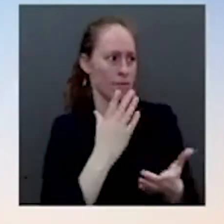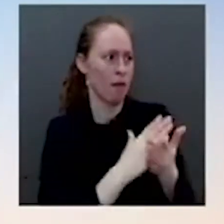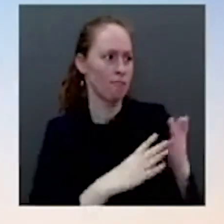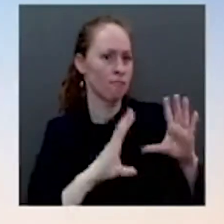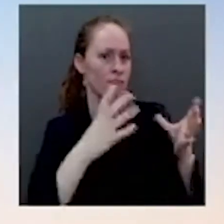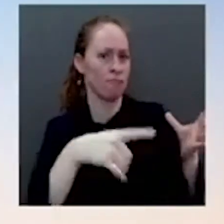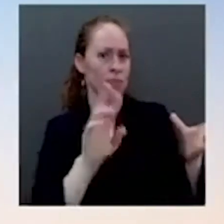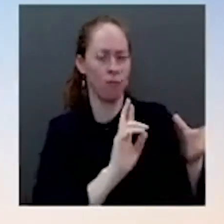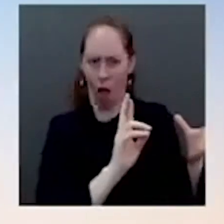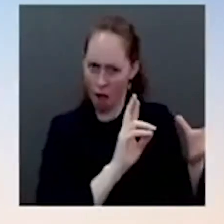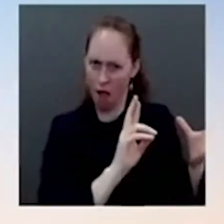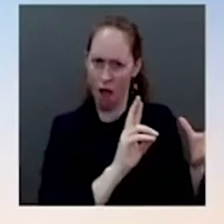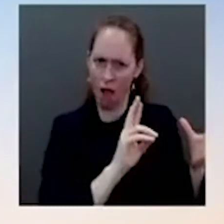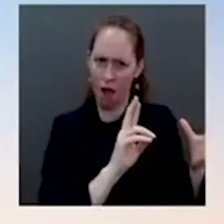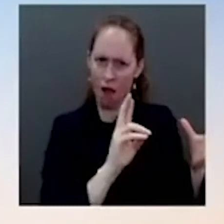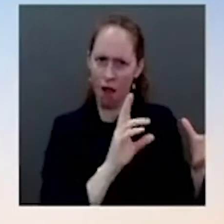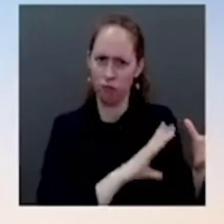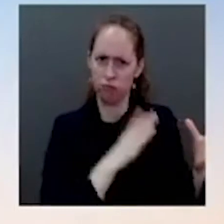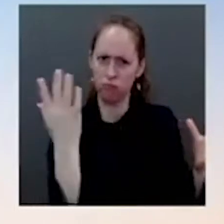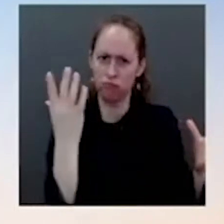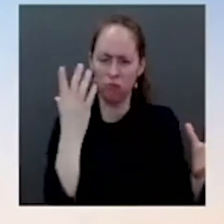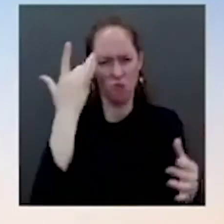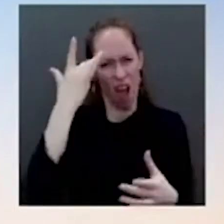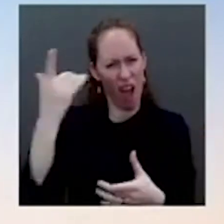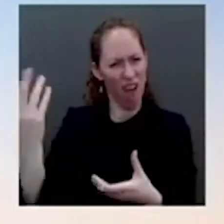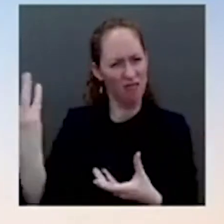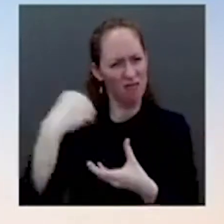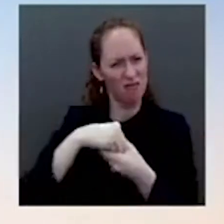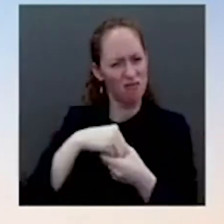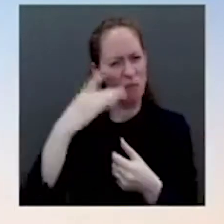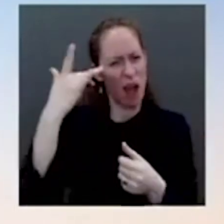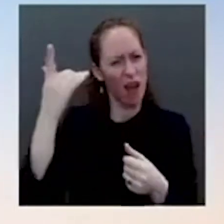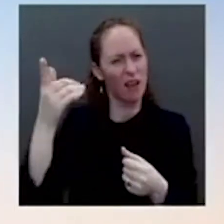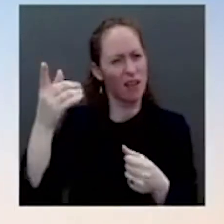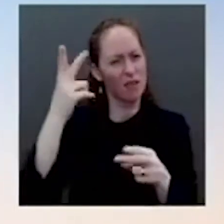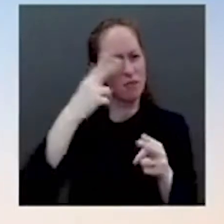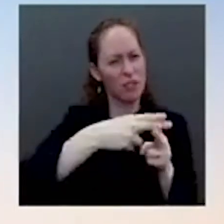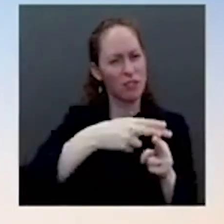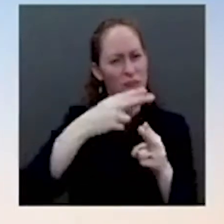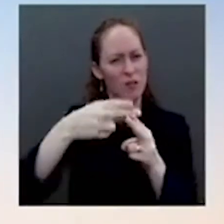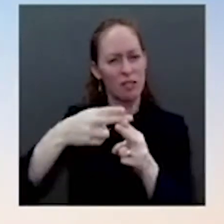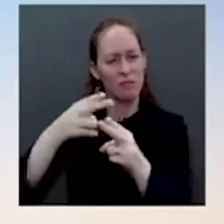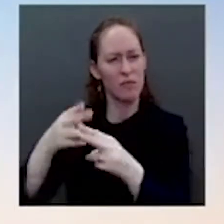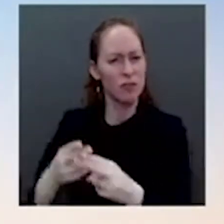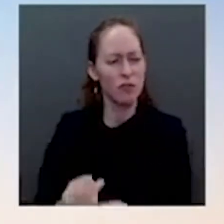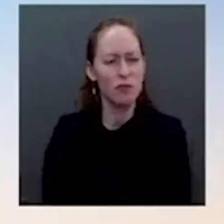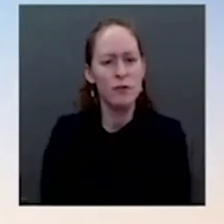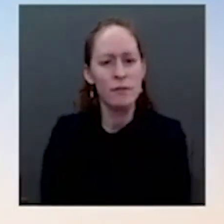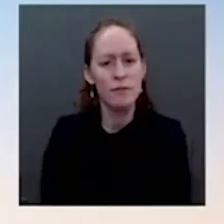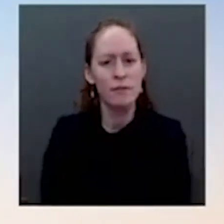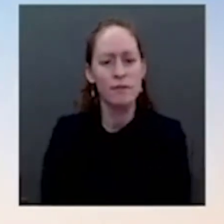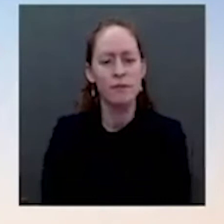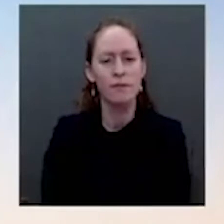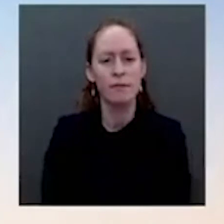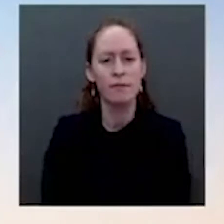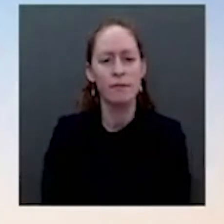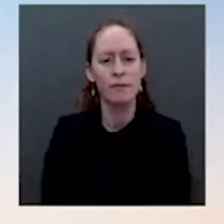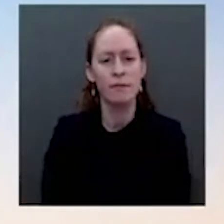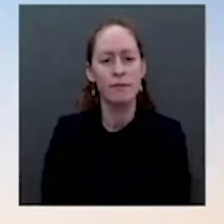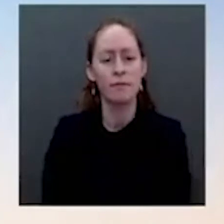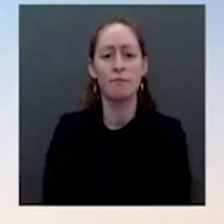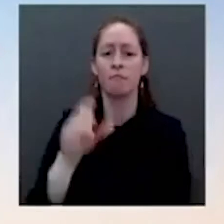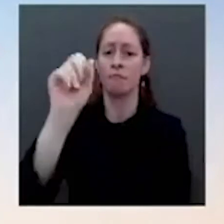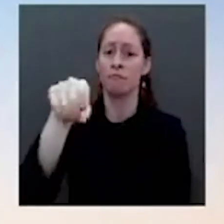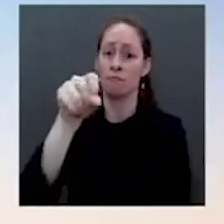back in 1861, there were no Confederate flags being waived in the Capitol in very dark